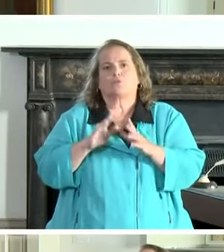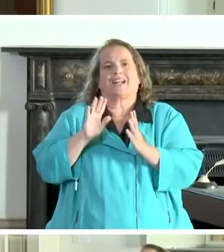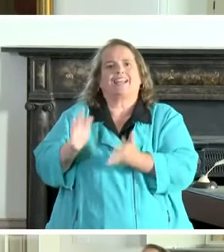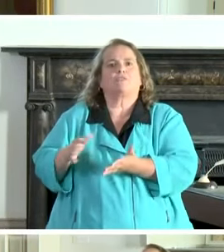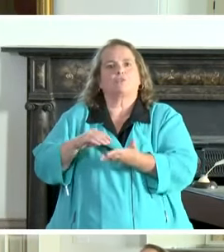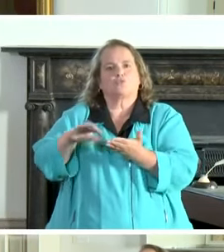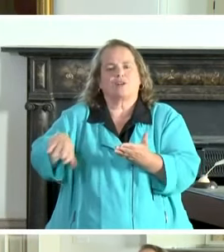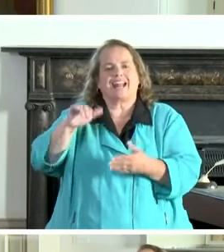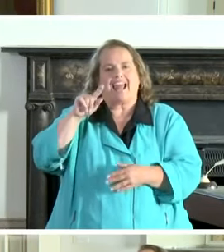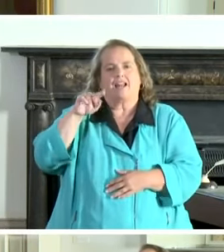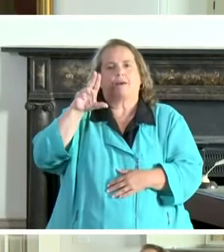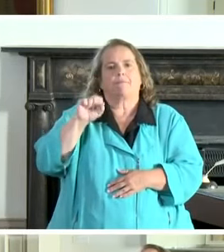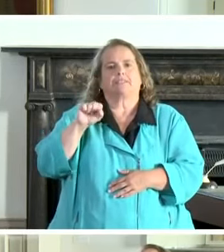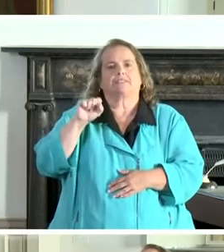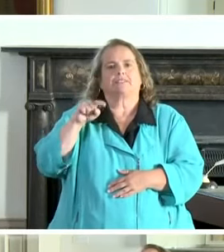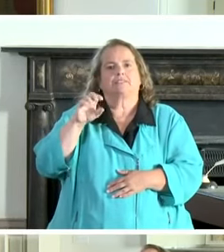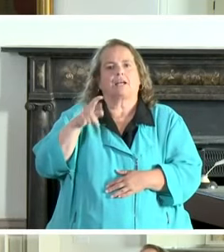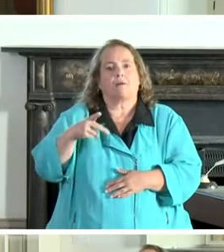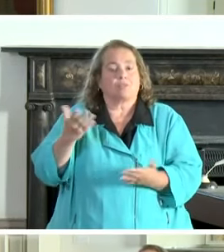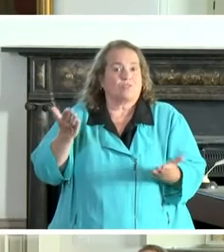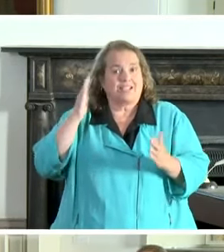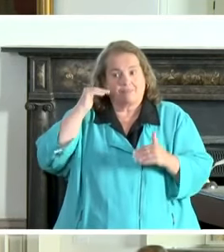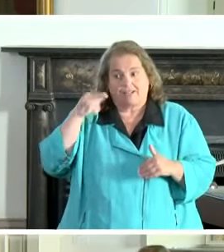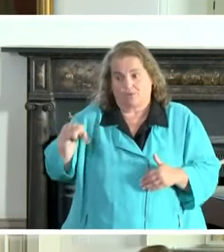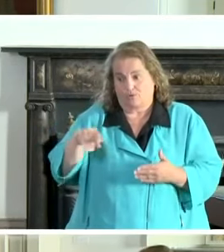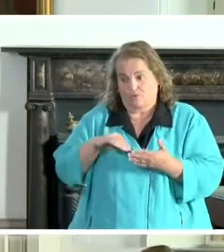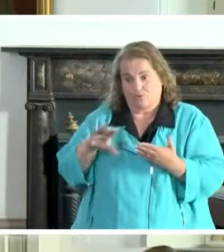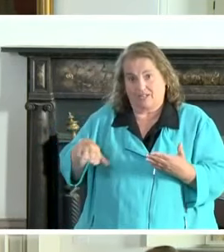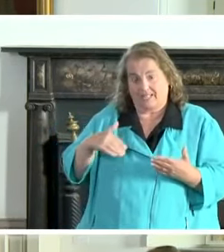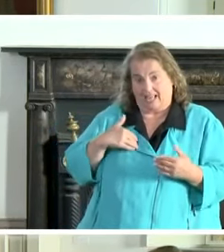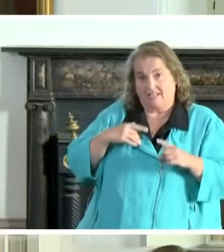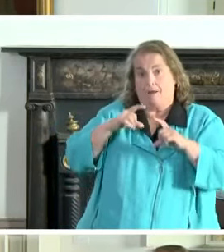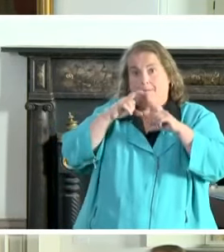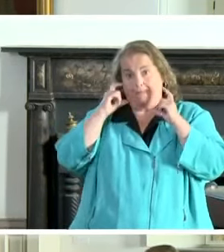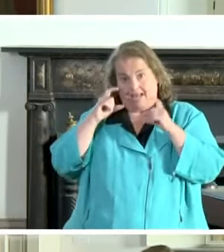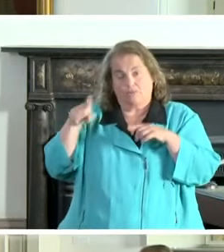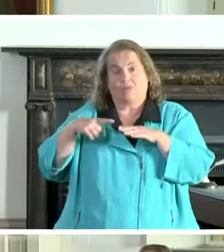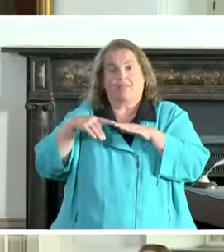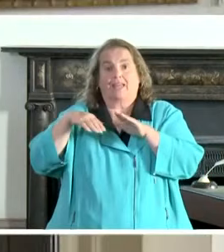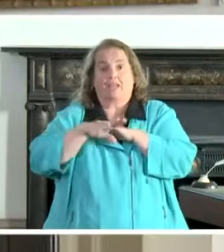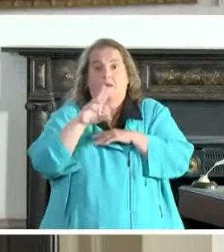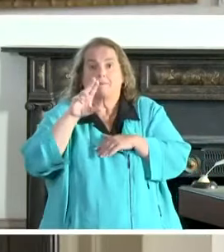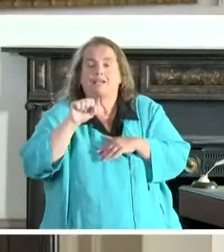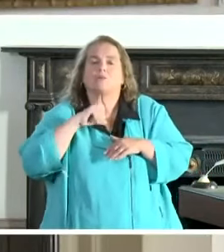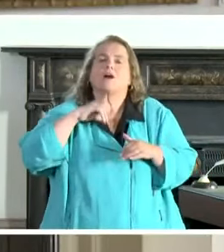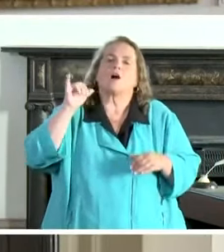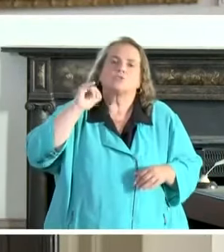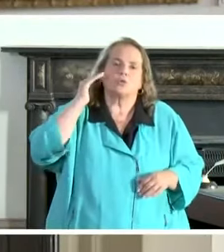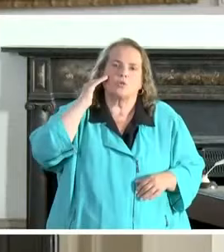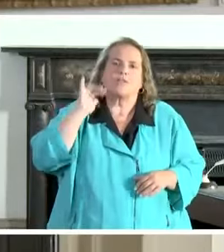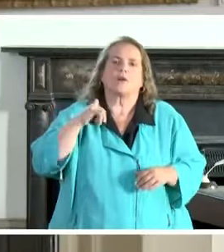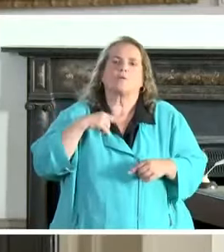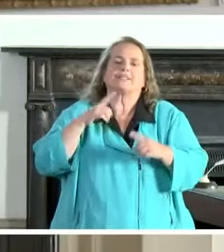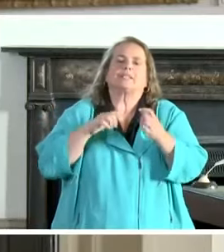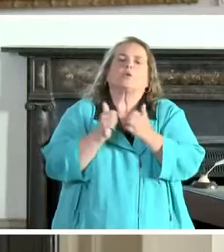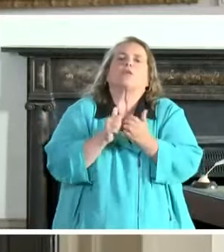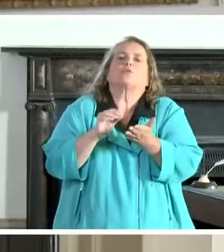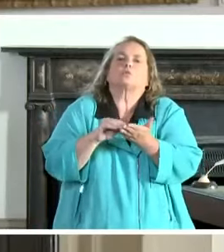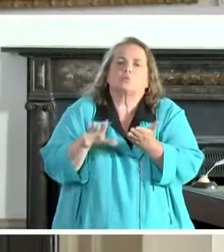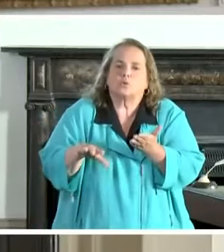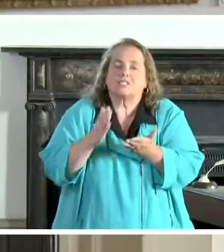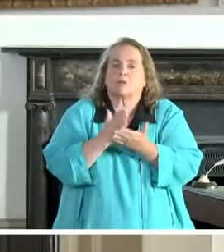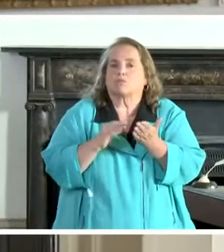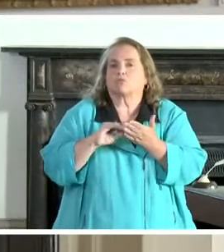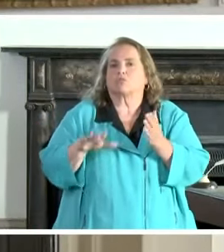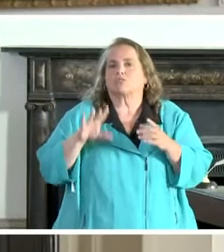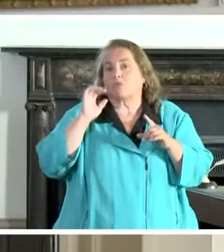stops. So the expectation is that the student has a mask on when they enter the bus. We also know that we dealing with students and